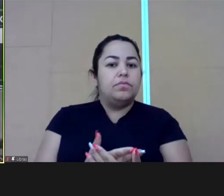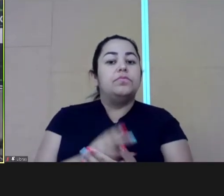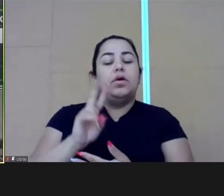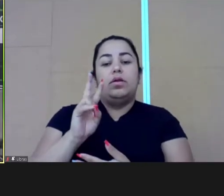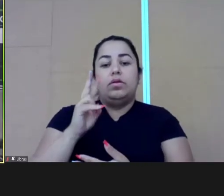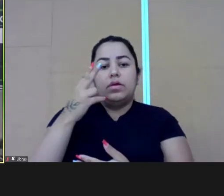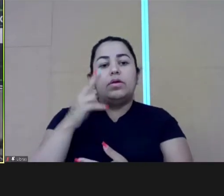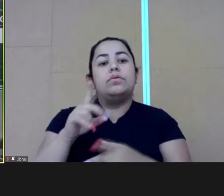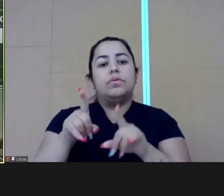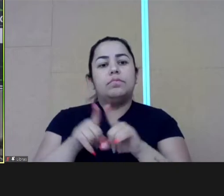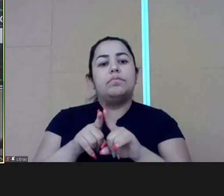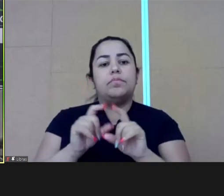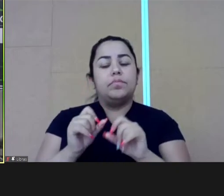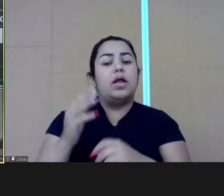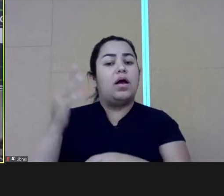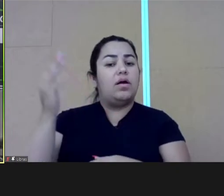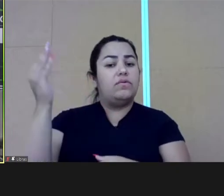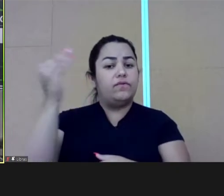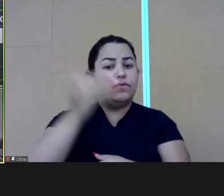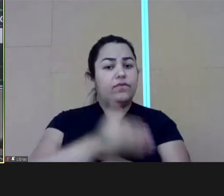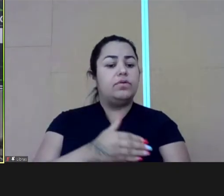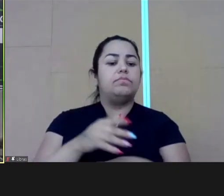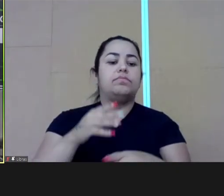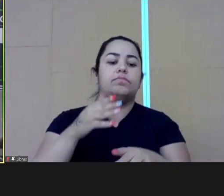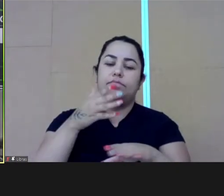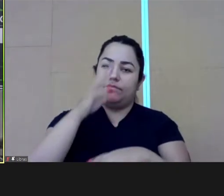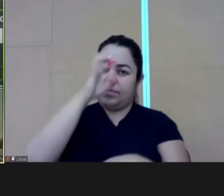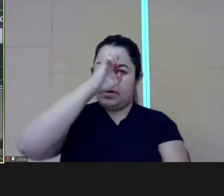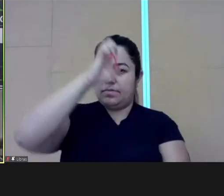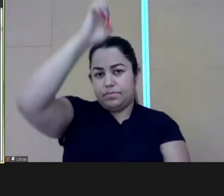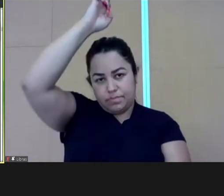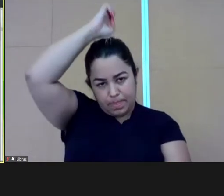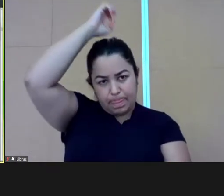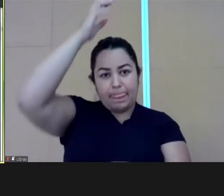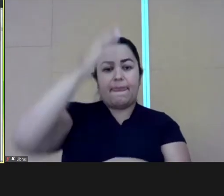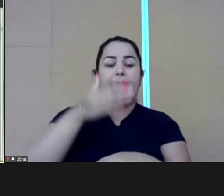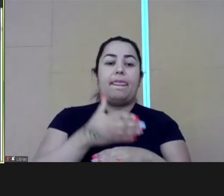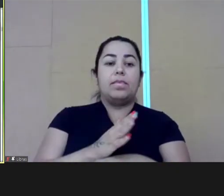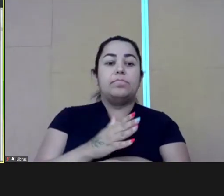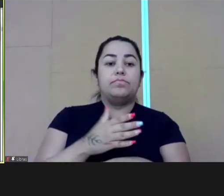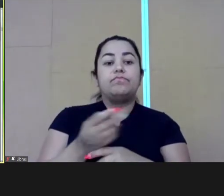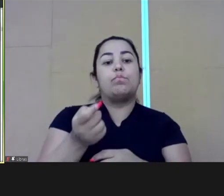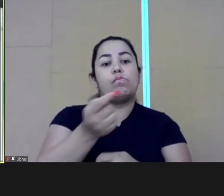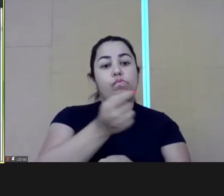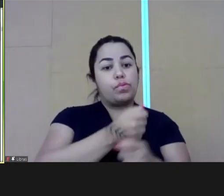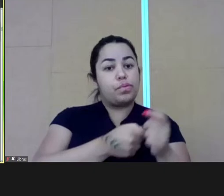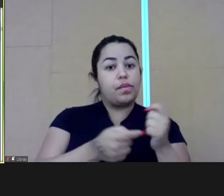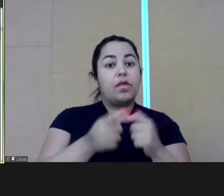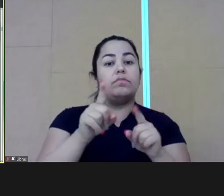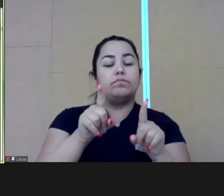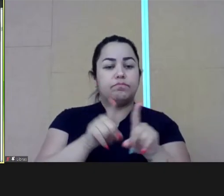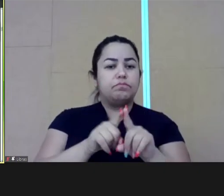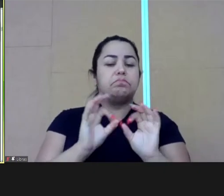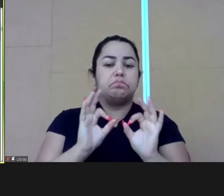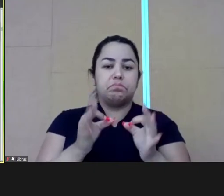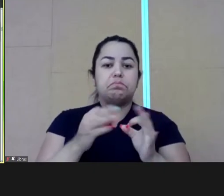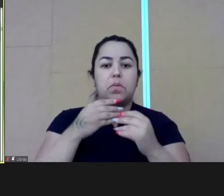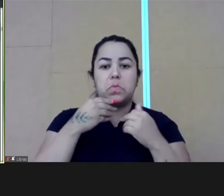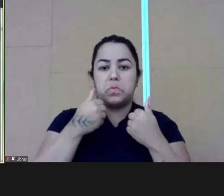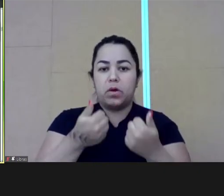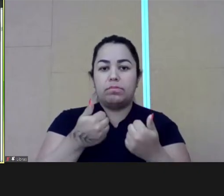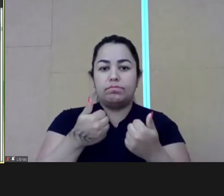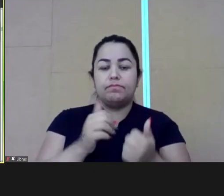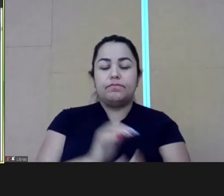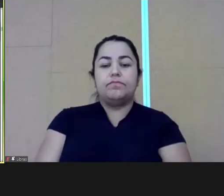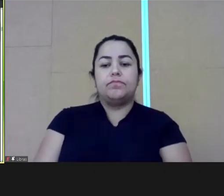People saw that it was worth coming to Enapi to train. The investment was worthwhile.